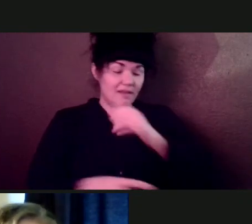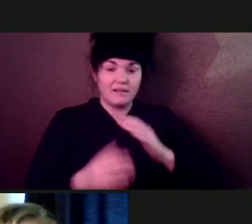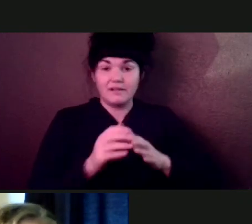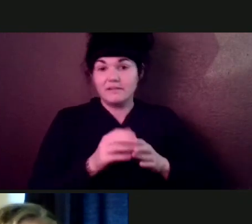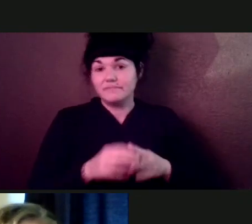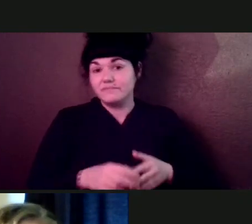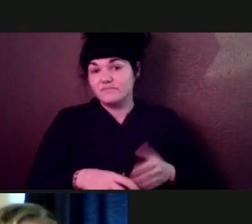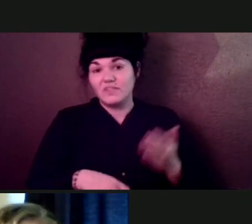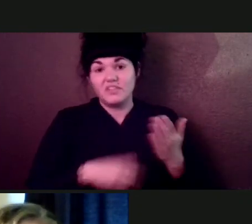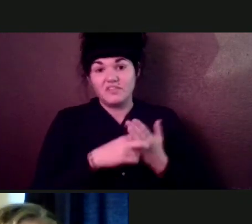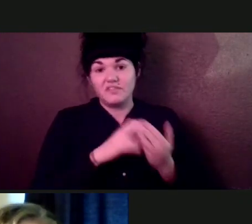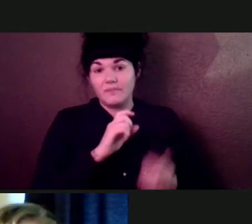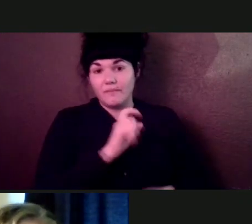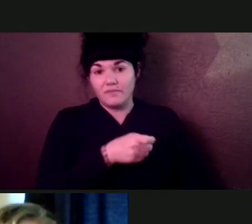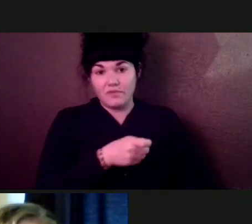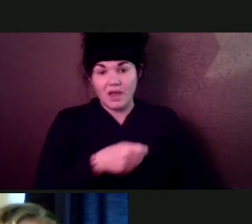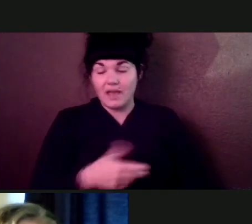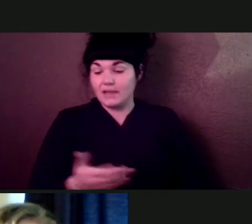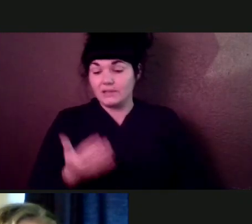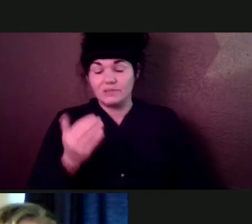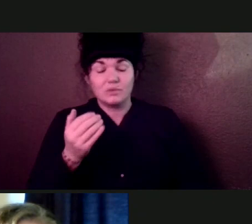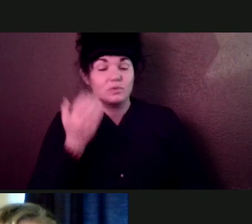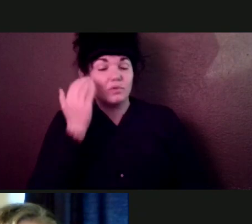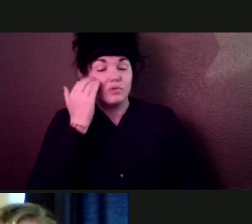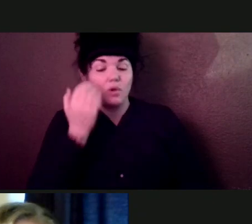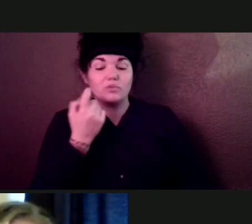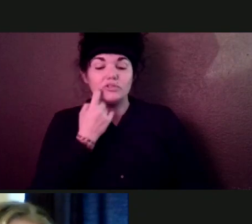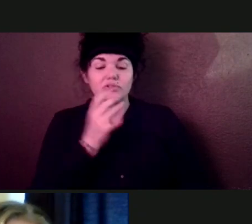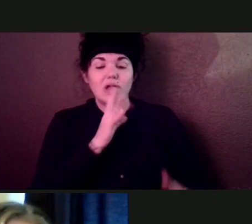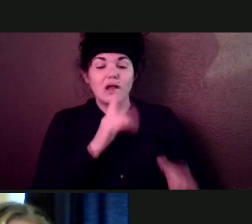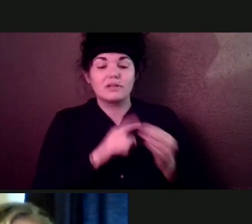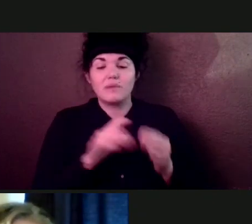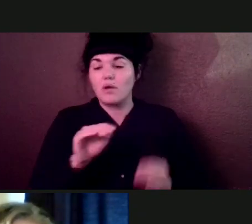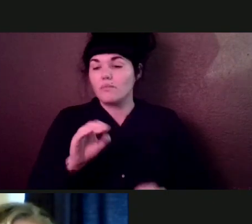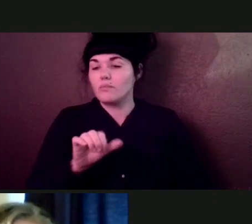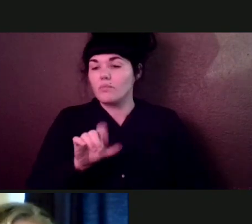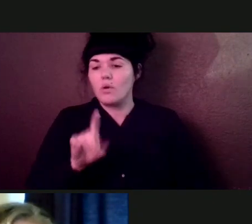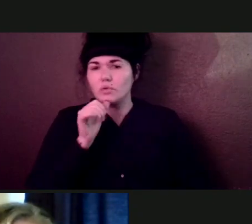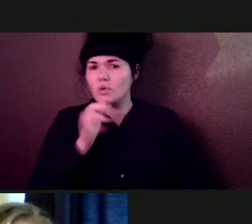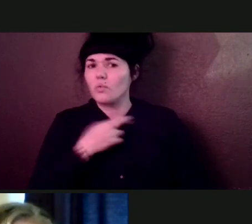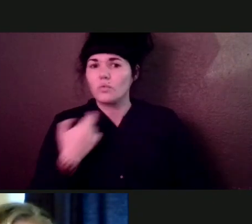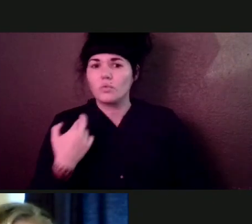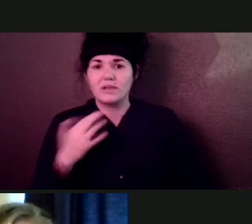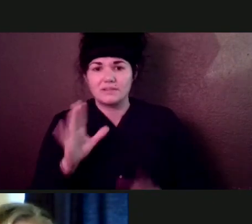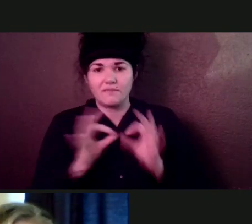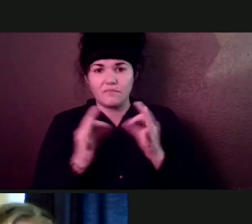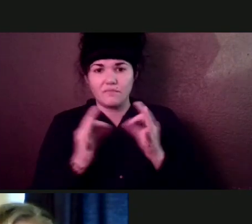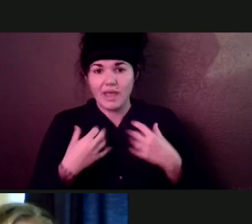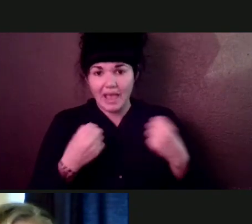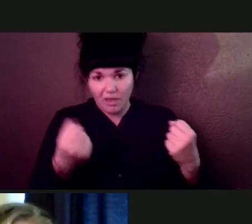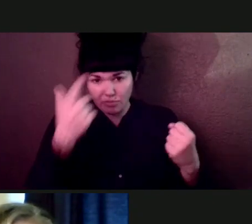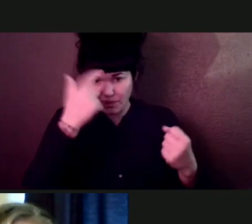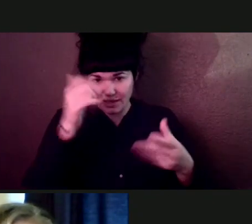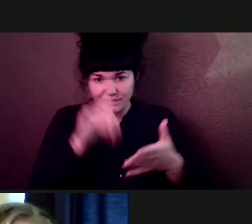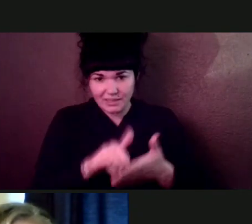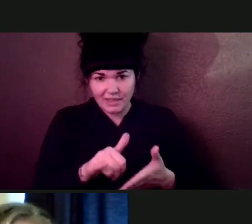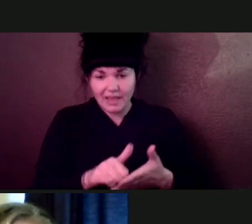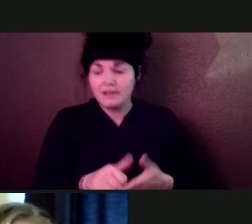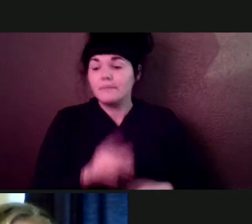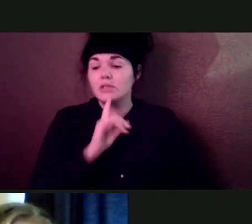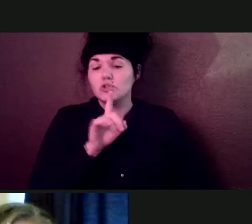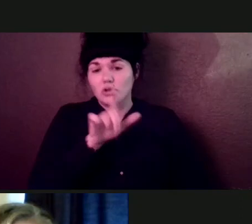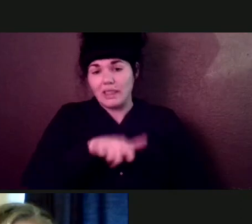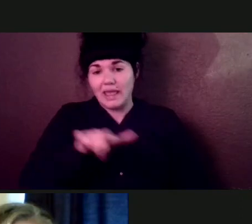this. So know your landlords need to be responsible, get that property cleaned up. And if you're an elder or just,